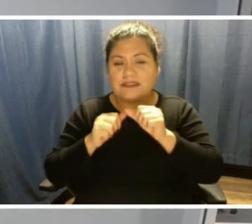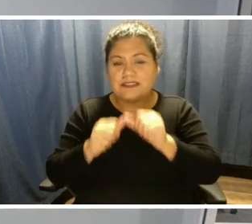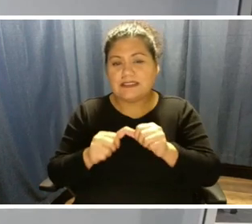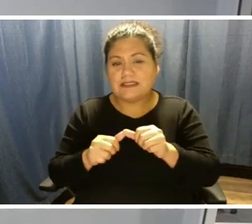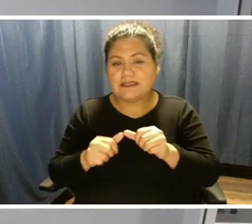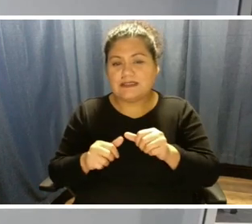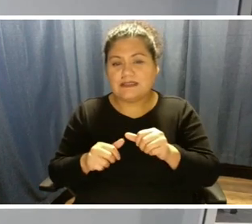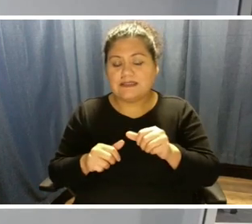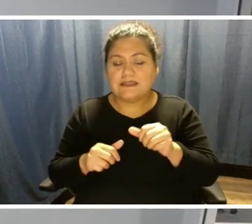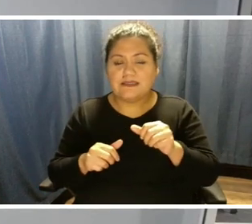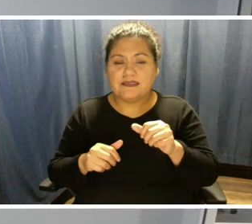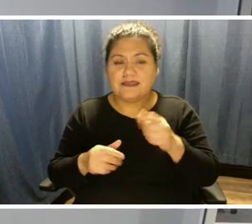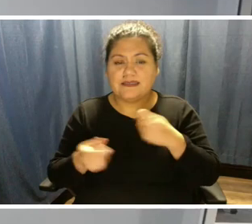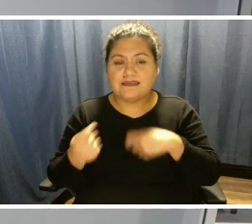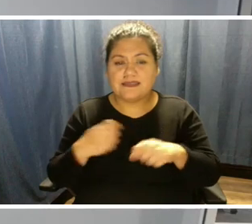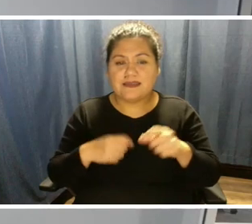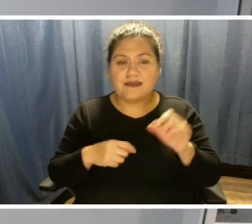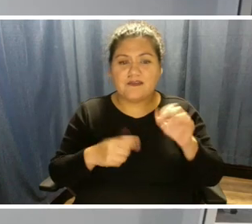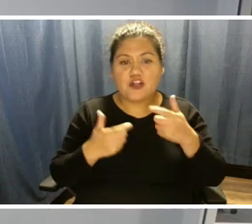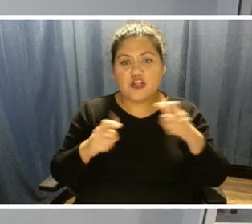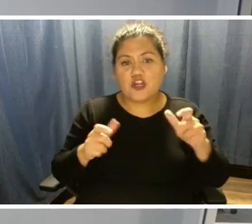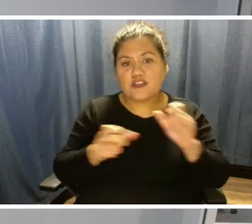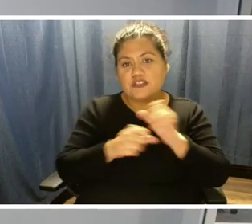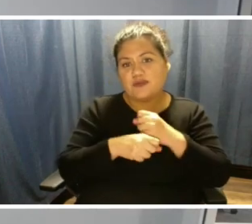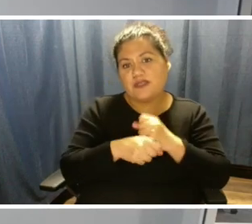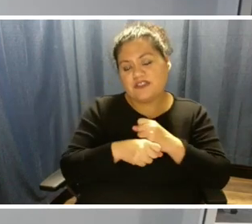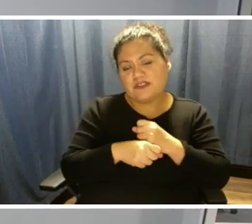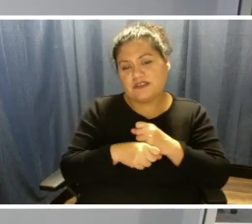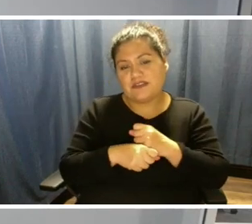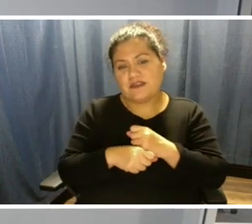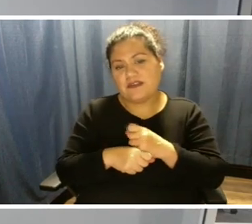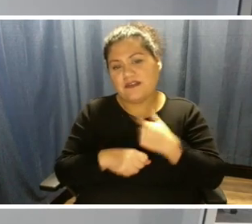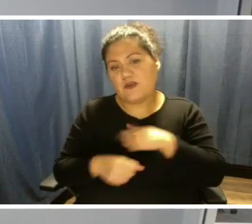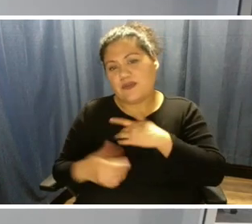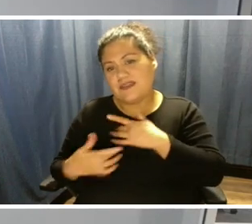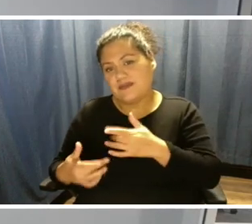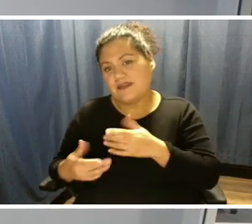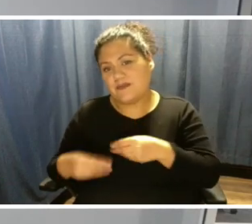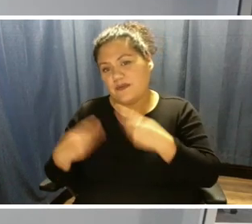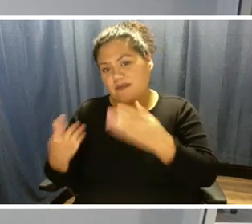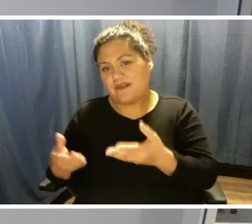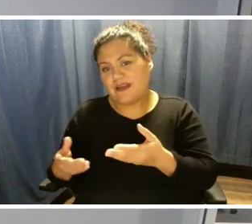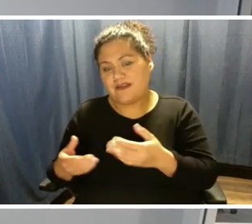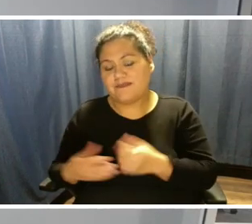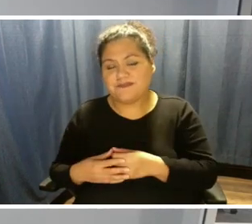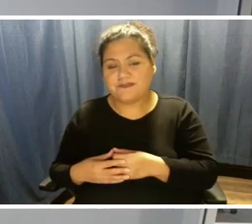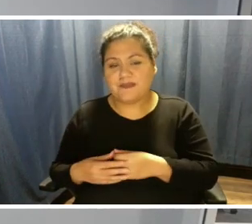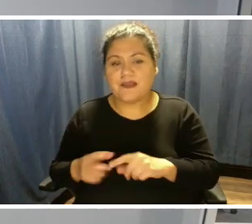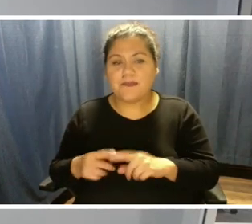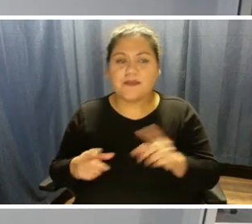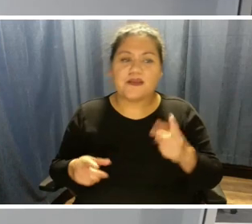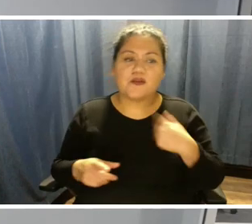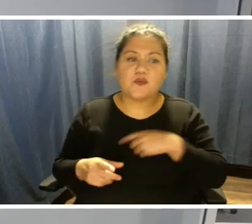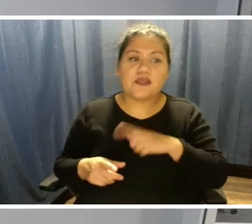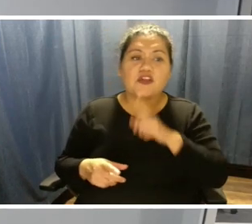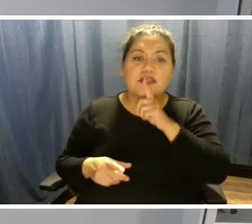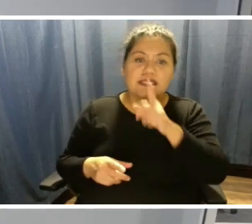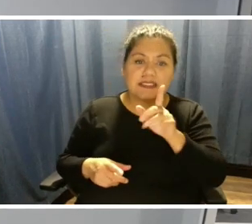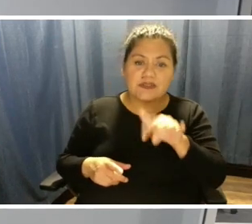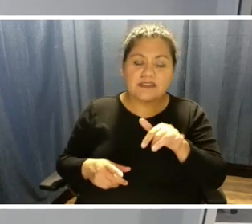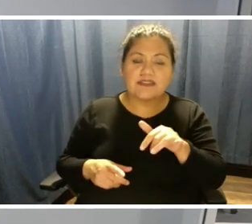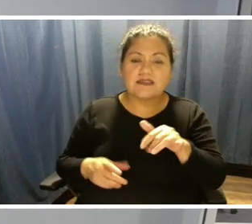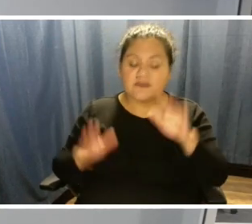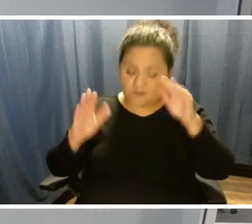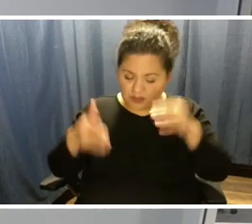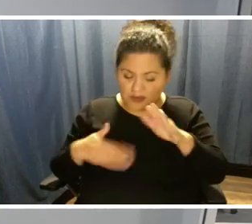opposed to large generation that we typically provide. But we are literally focused on an